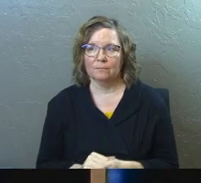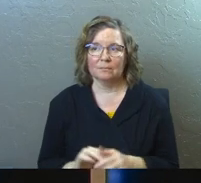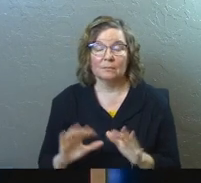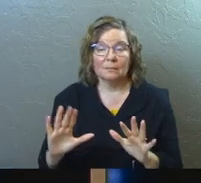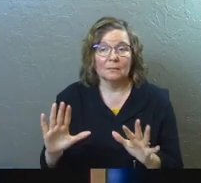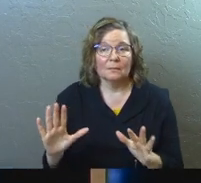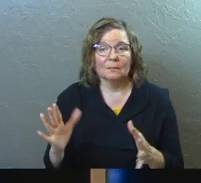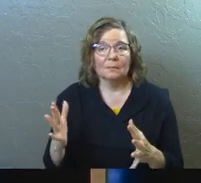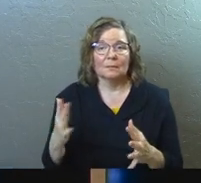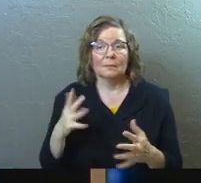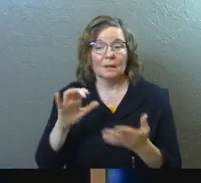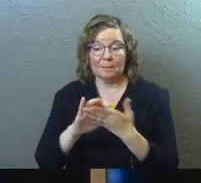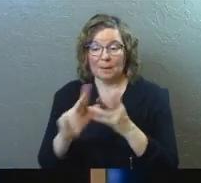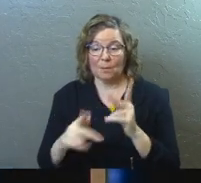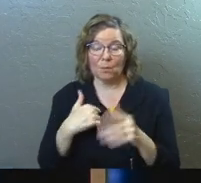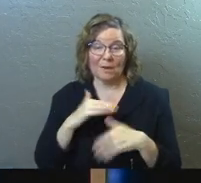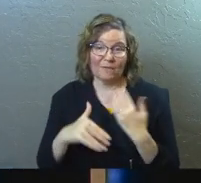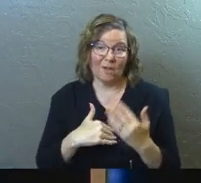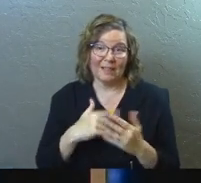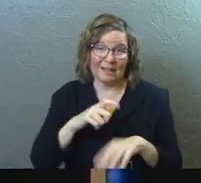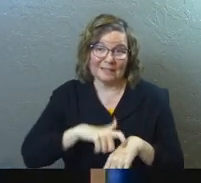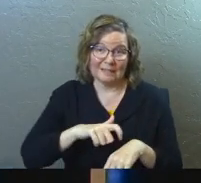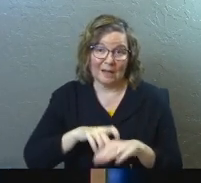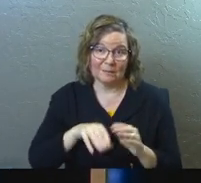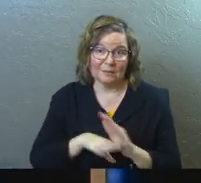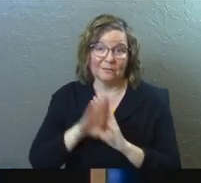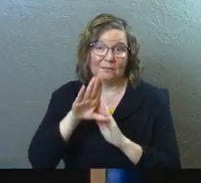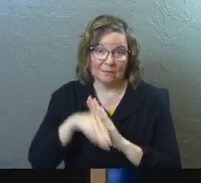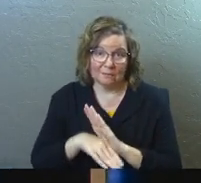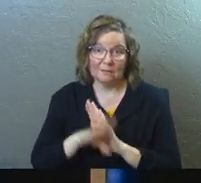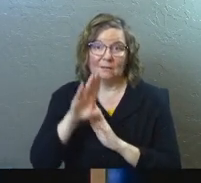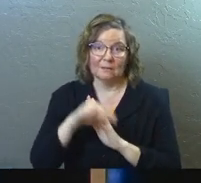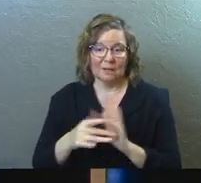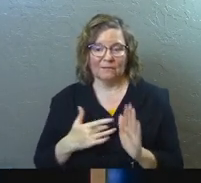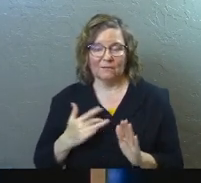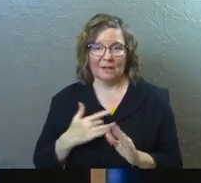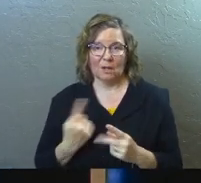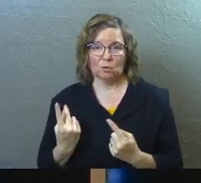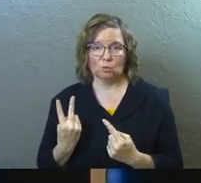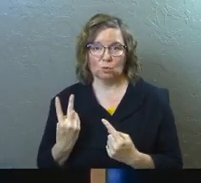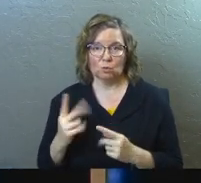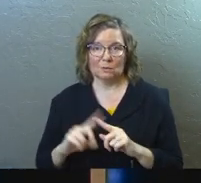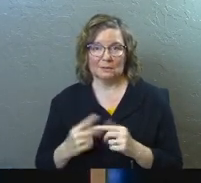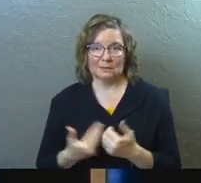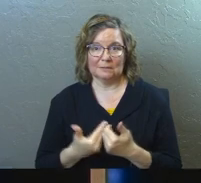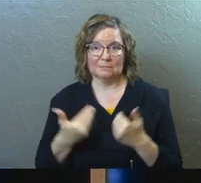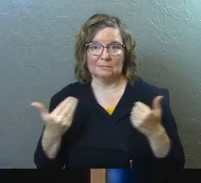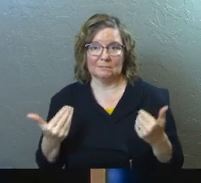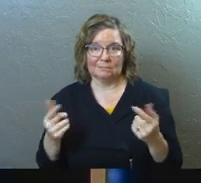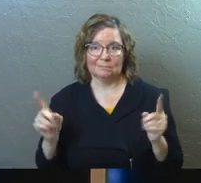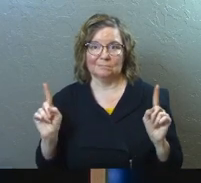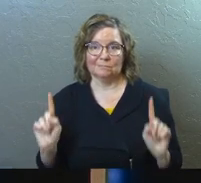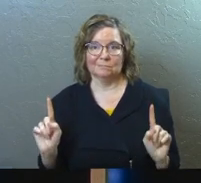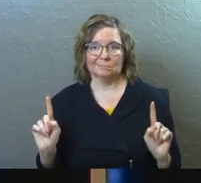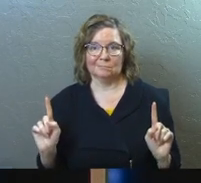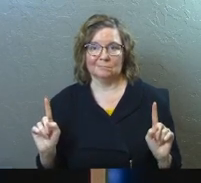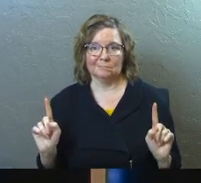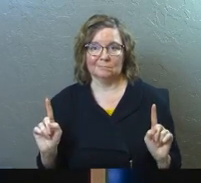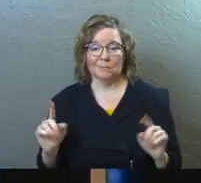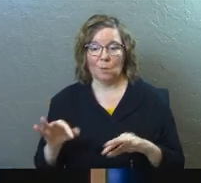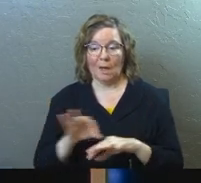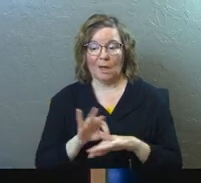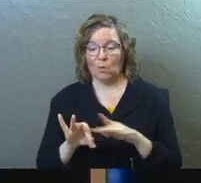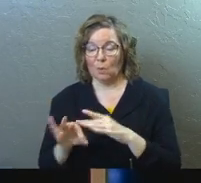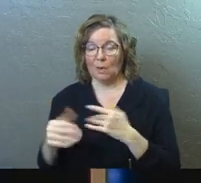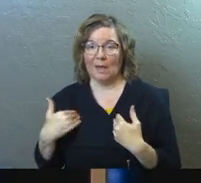Gosh, married folks, we've all had seasons where it felt like we were two different people and we had our